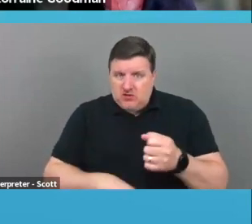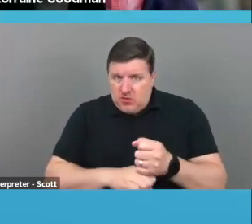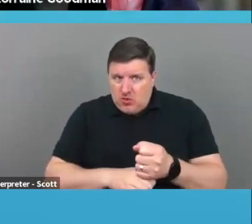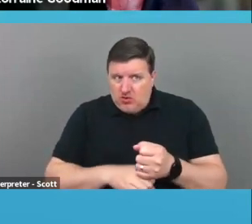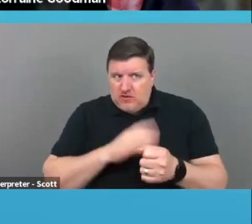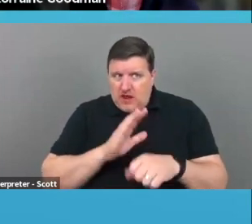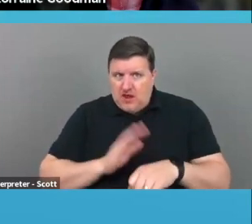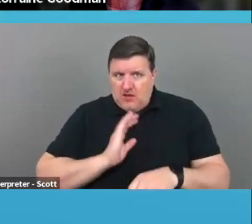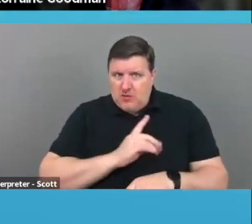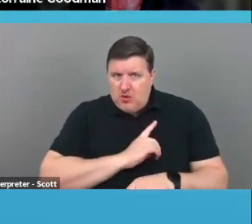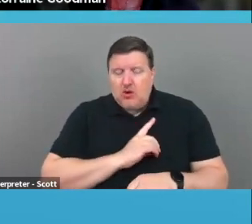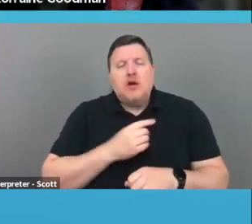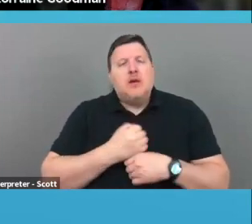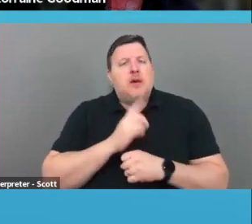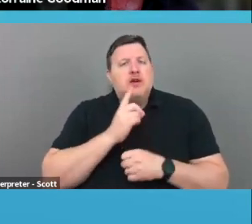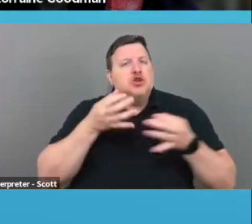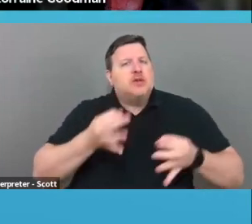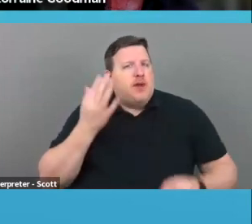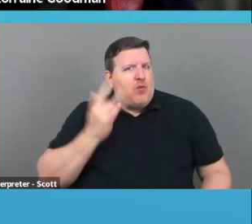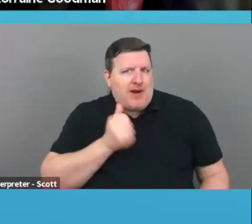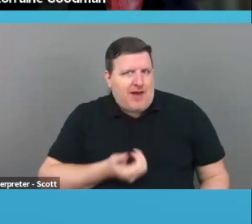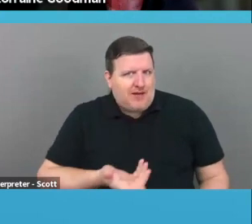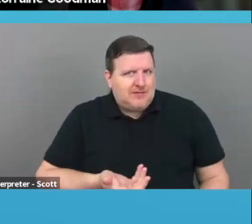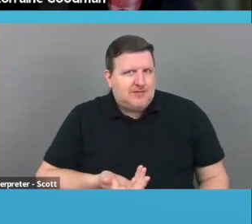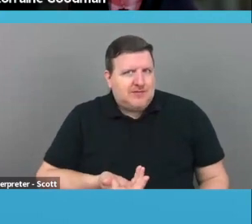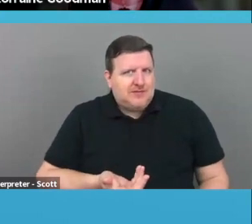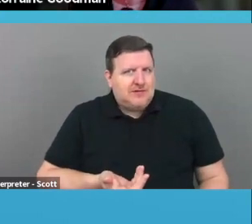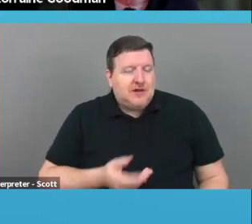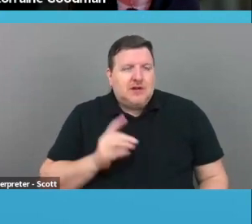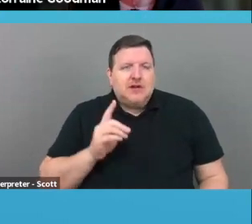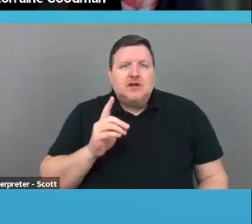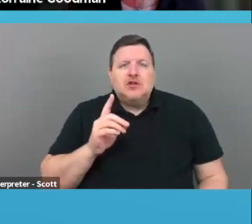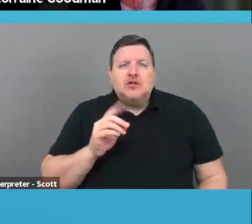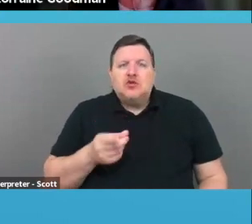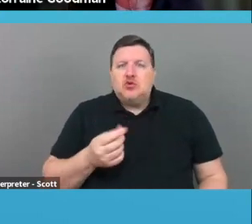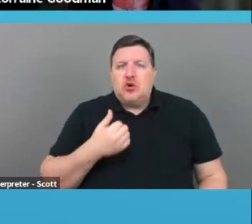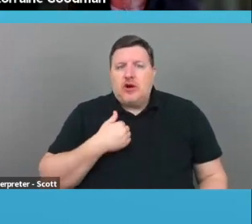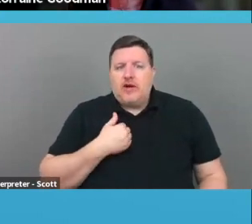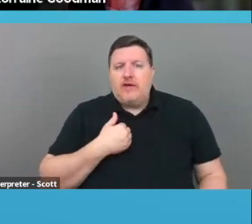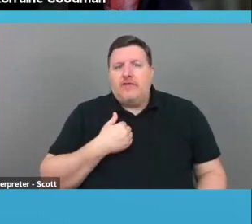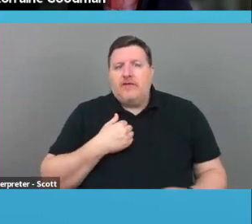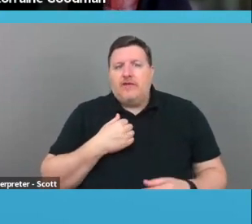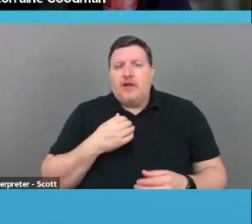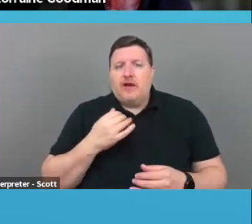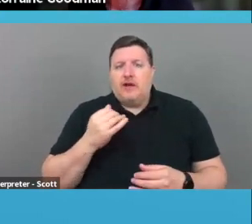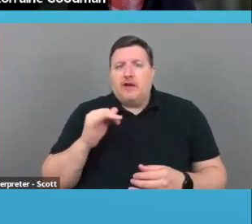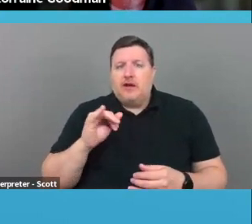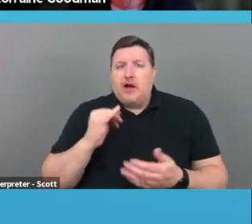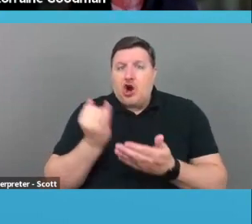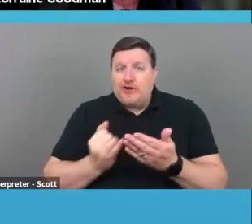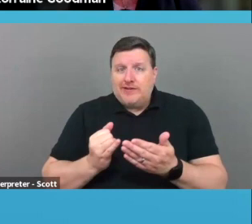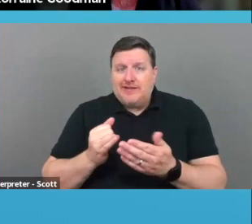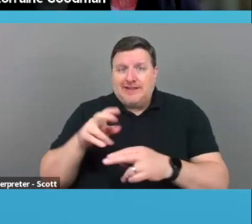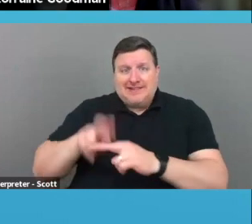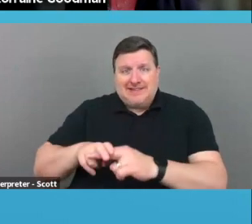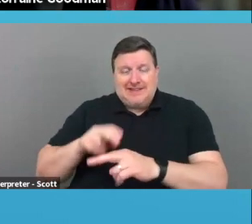board, make sure you can explain why. Do you have, uh, artistic seats on your board that